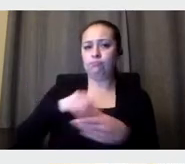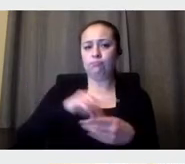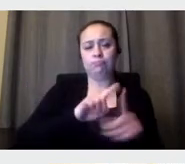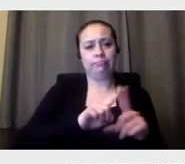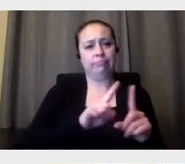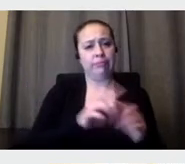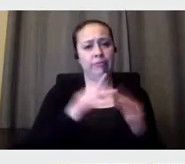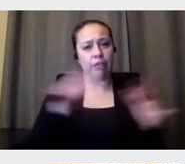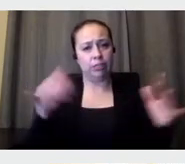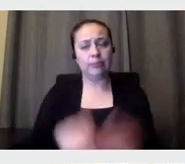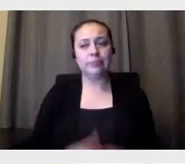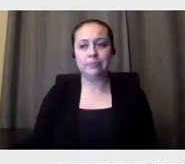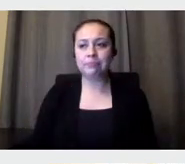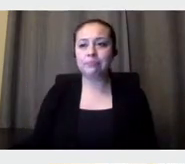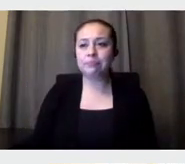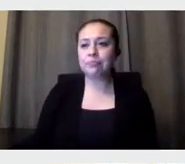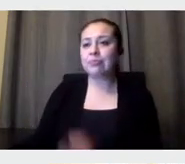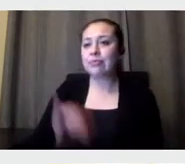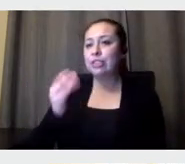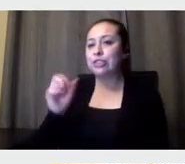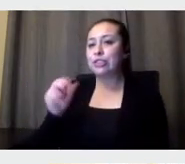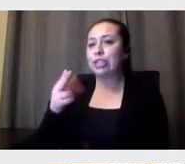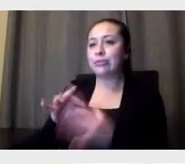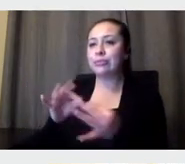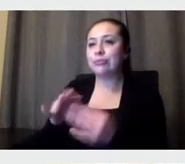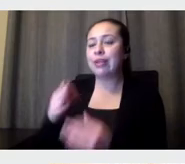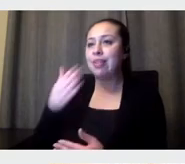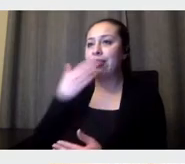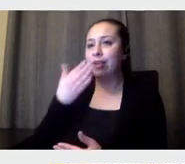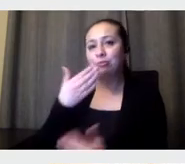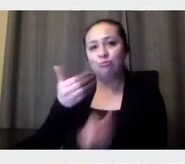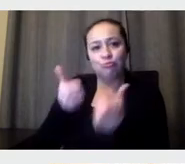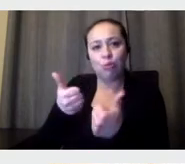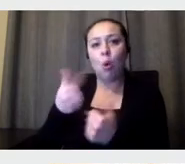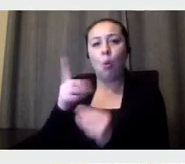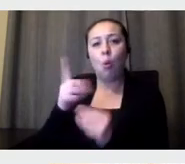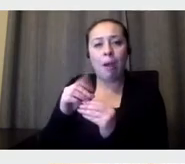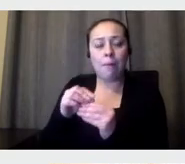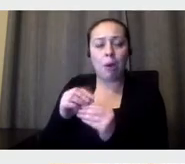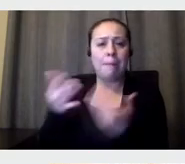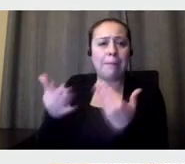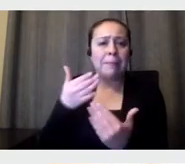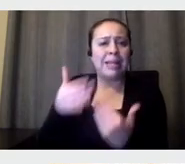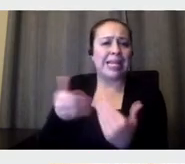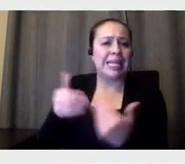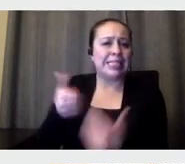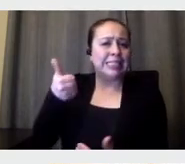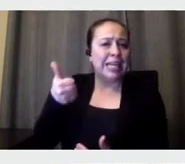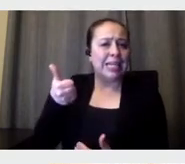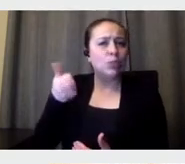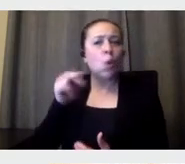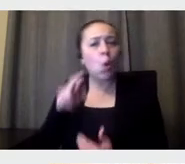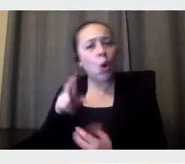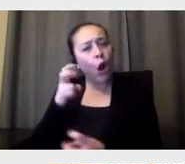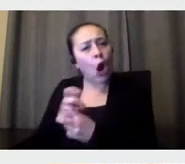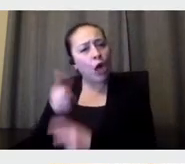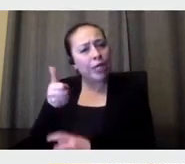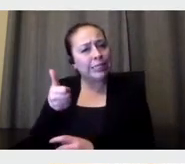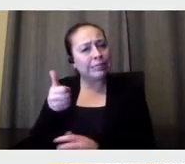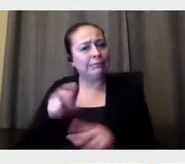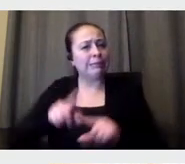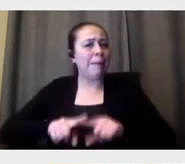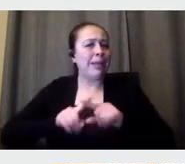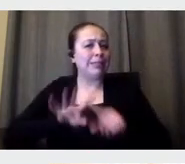Uh, I think we have time for one more. Sure. This might be the easiest and it might also be the hardest. I'm not sure. Okay.